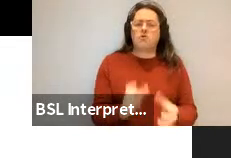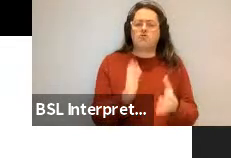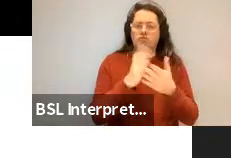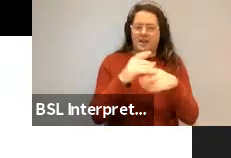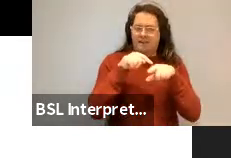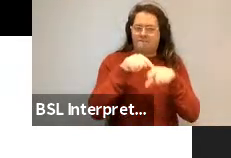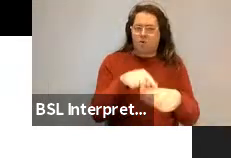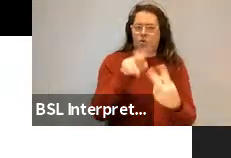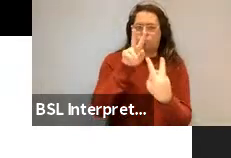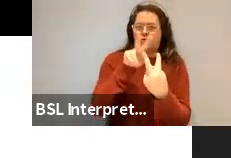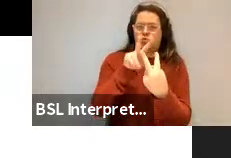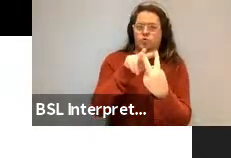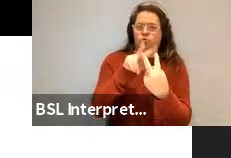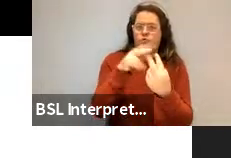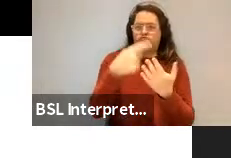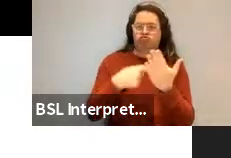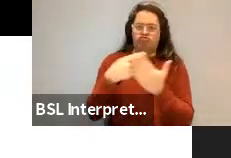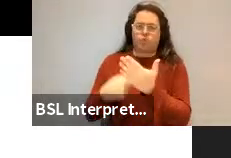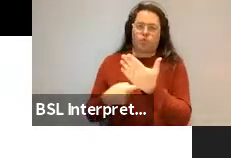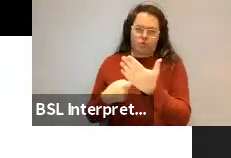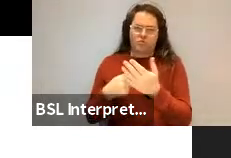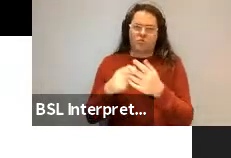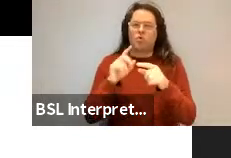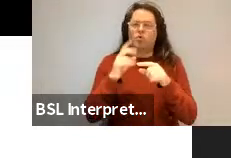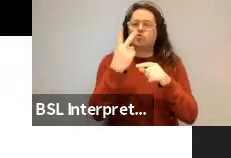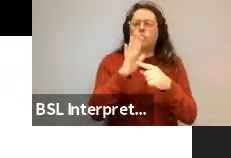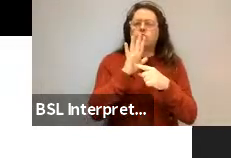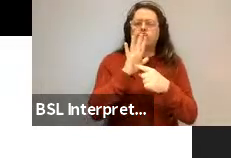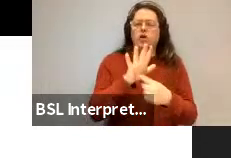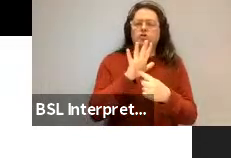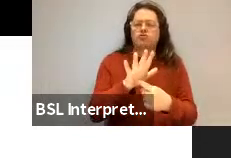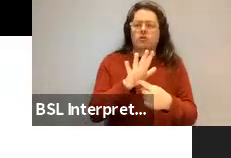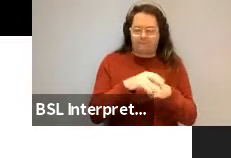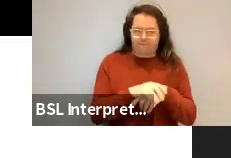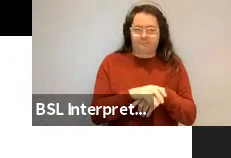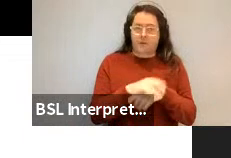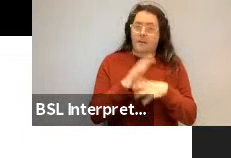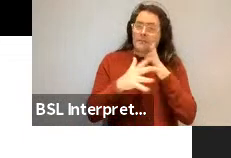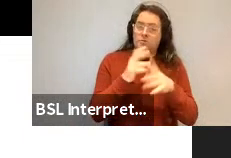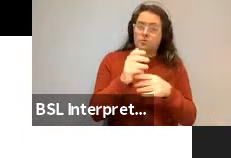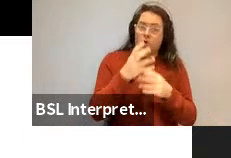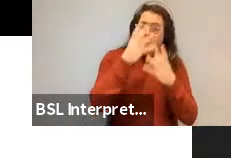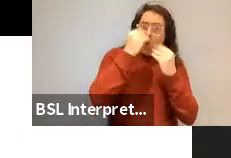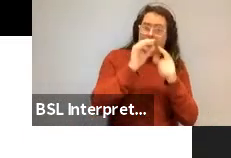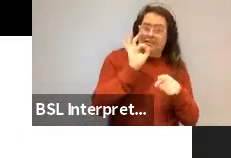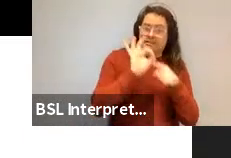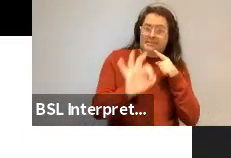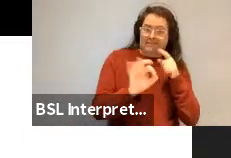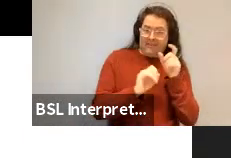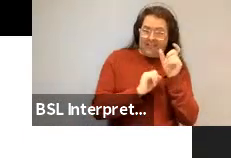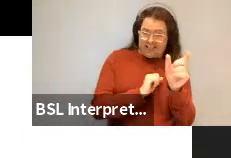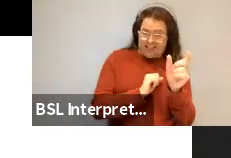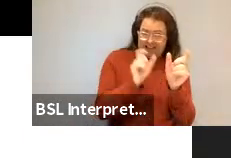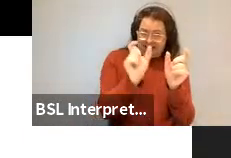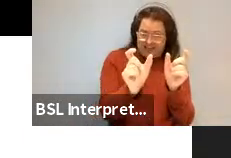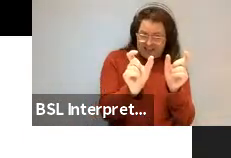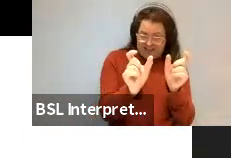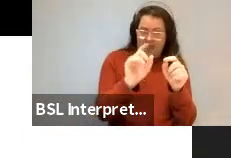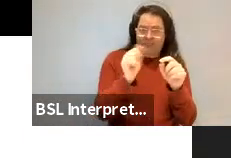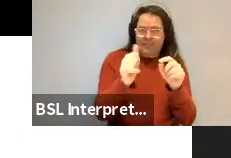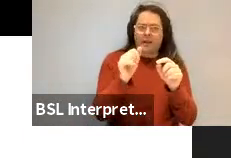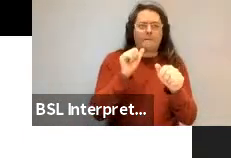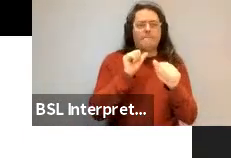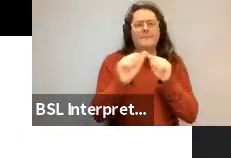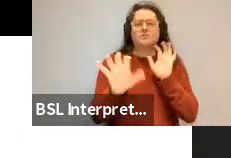these two forces suggests that we learn specifics and we use the best accessible option. And accessibility depends